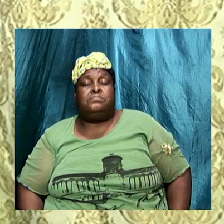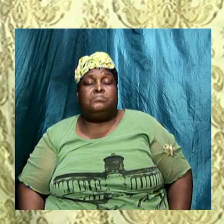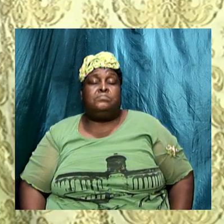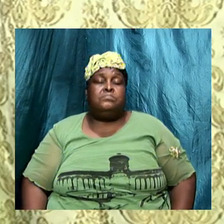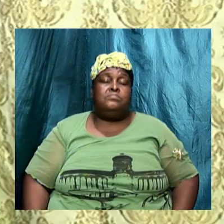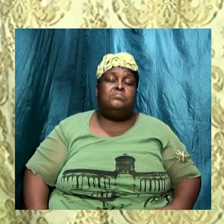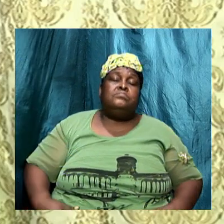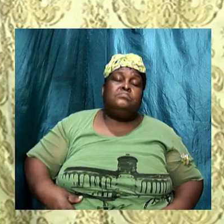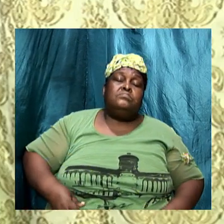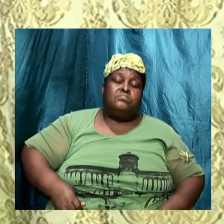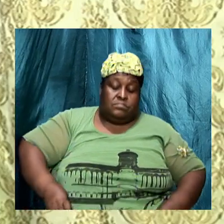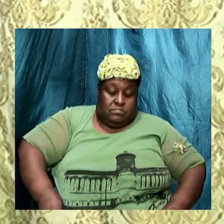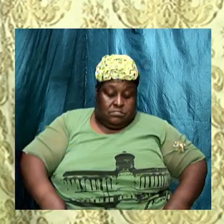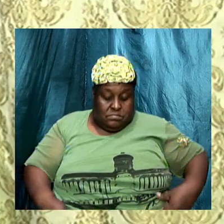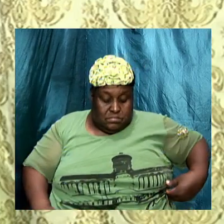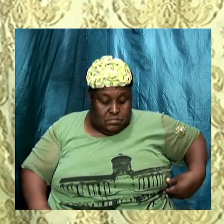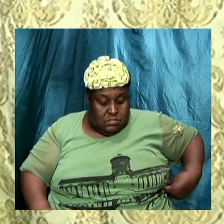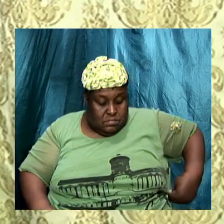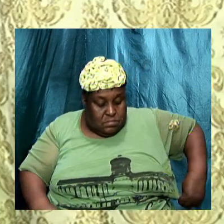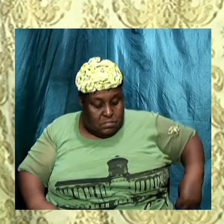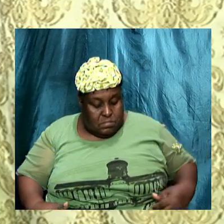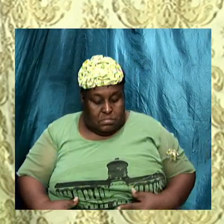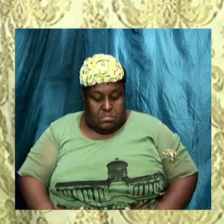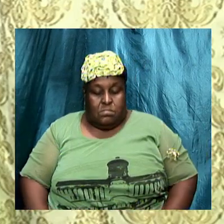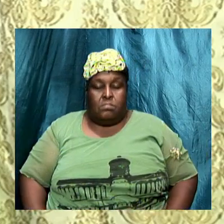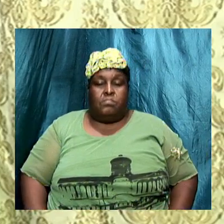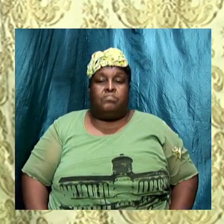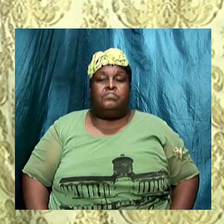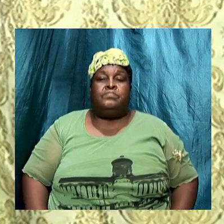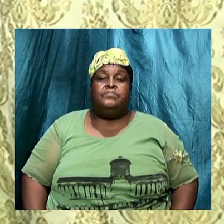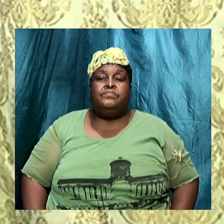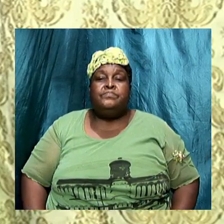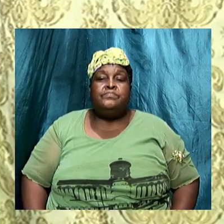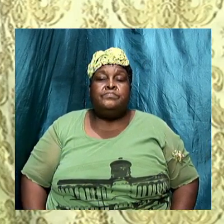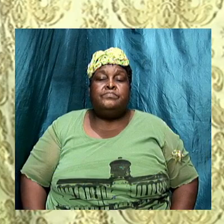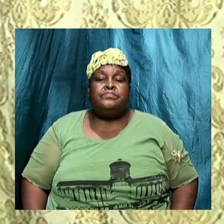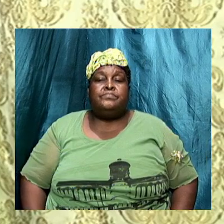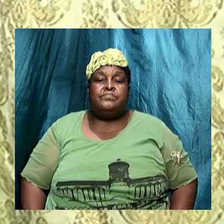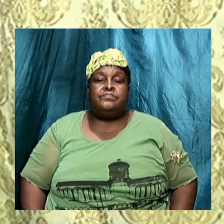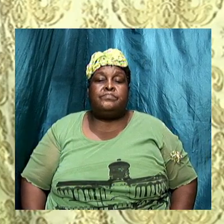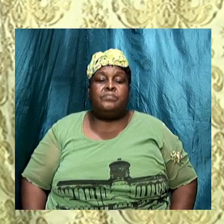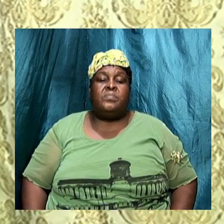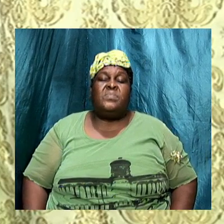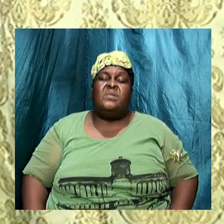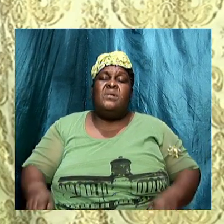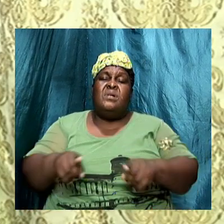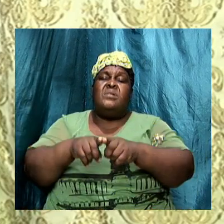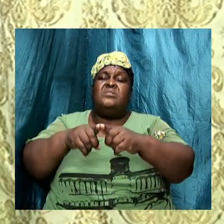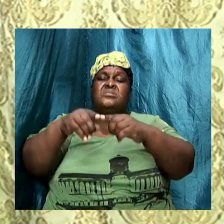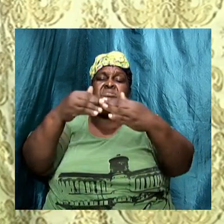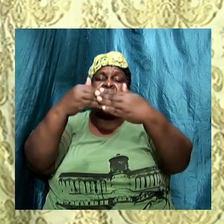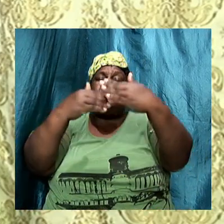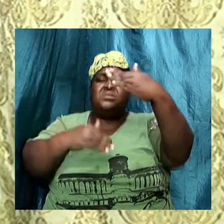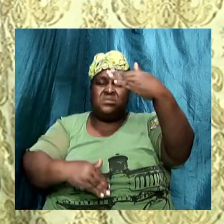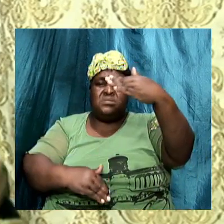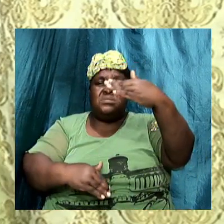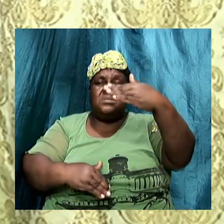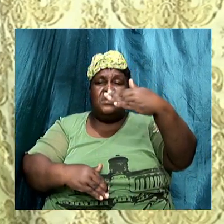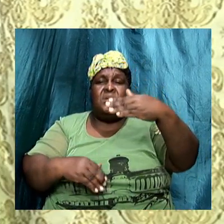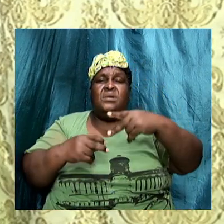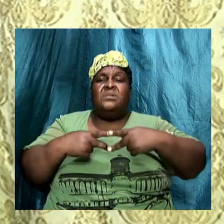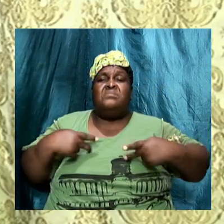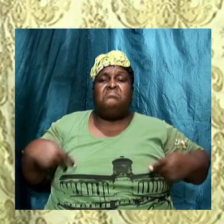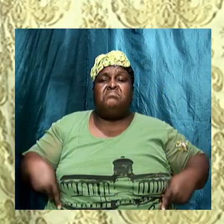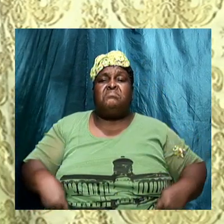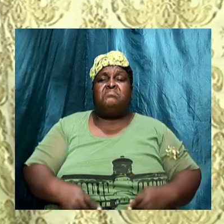22 verse 23 that we have read we can also that we read we could also deduce that the Pharisees believed in the